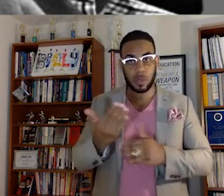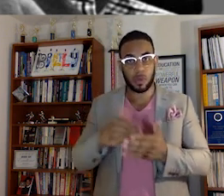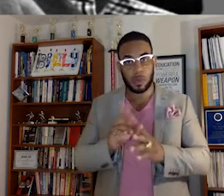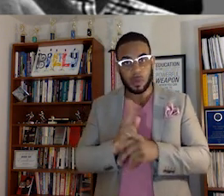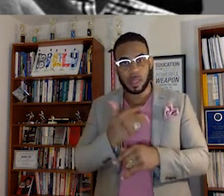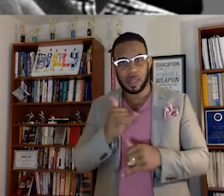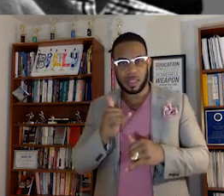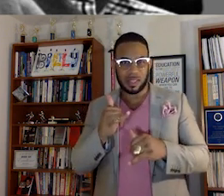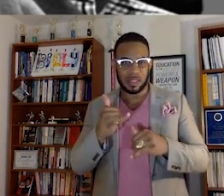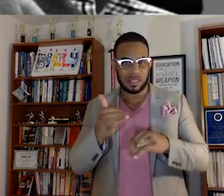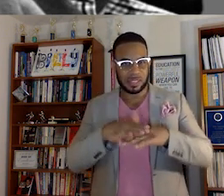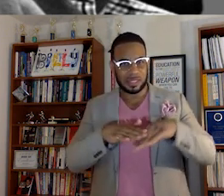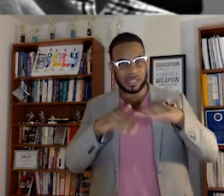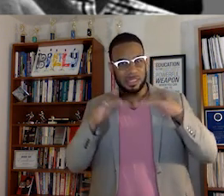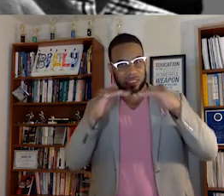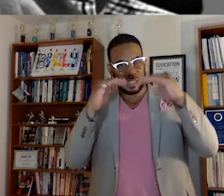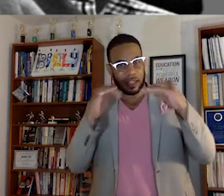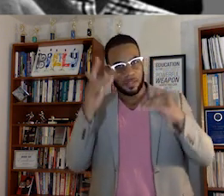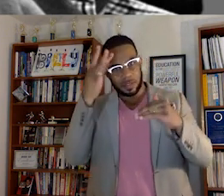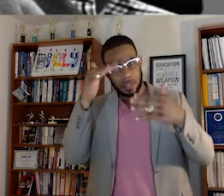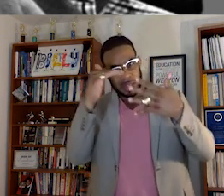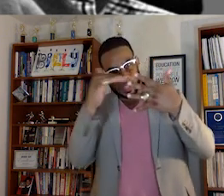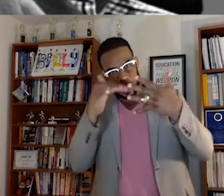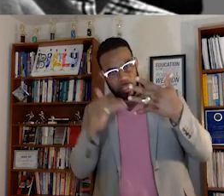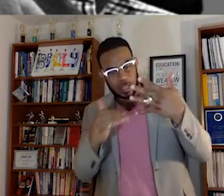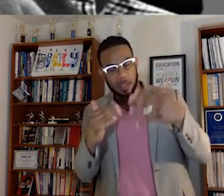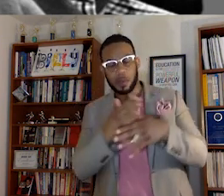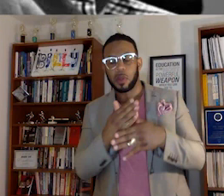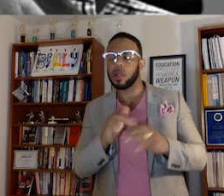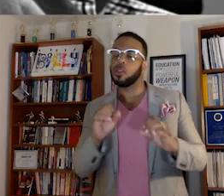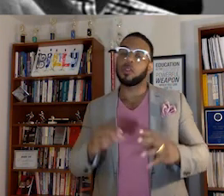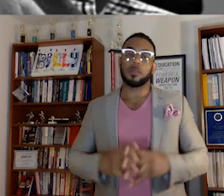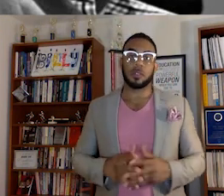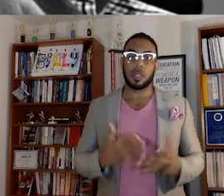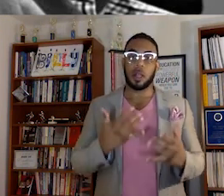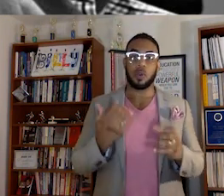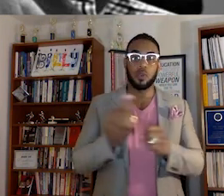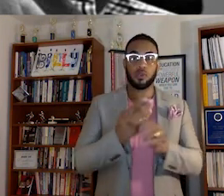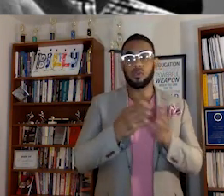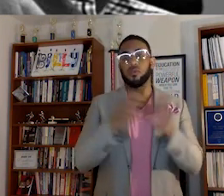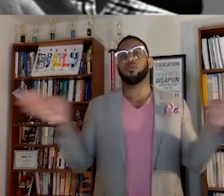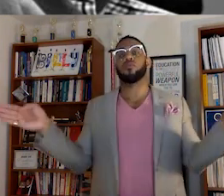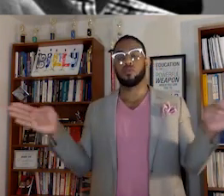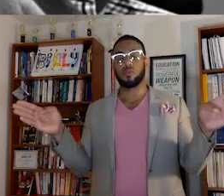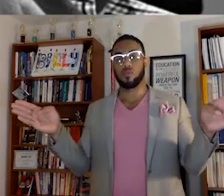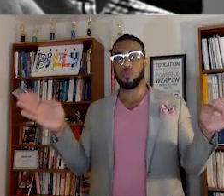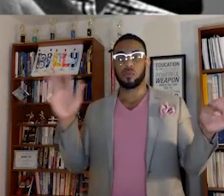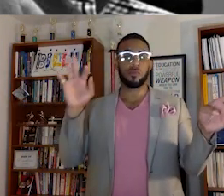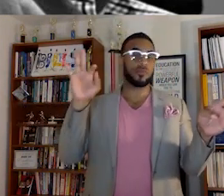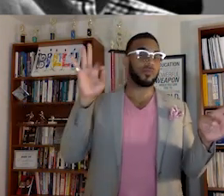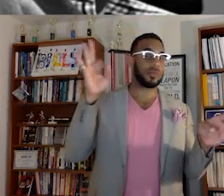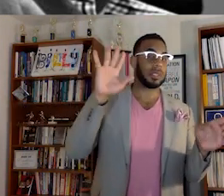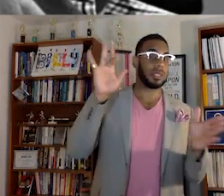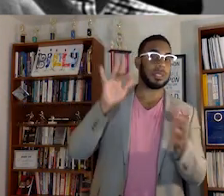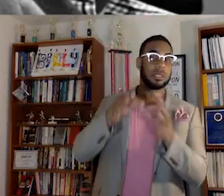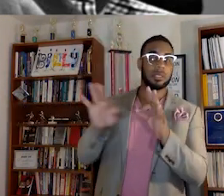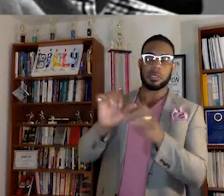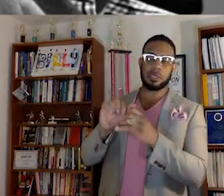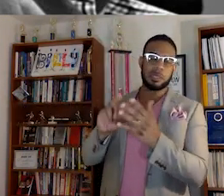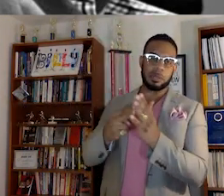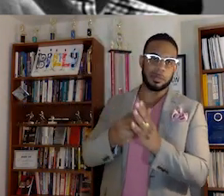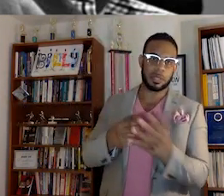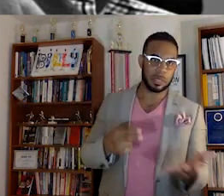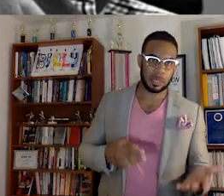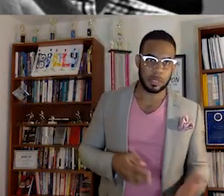tears of intelligence in between. Nate I like to use this French sentence, which just